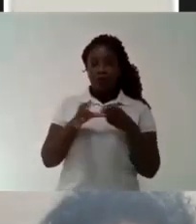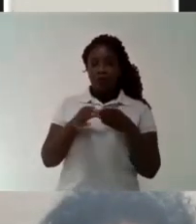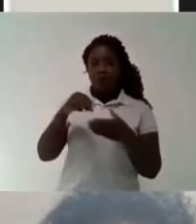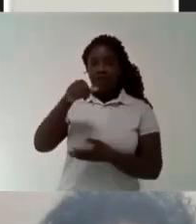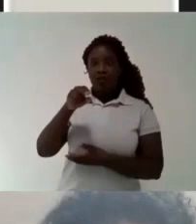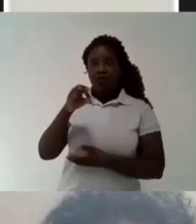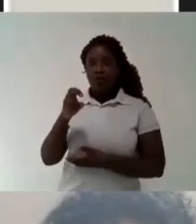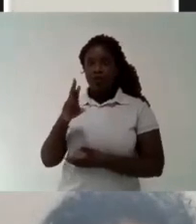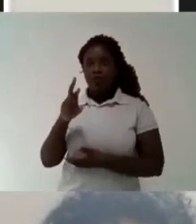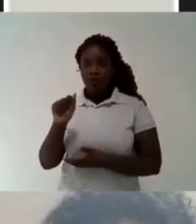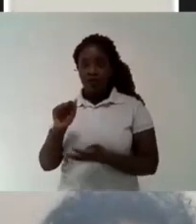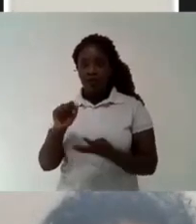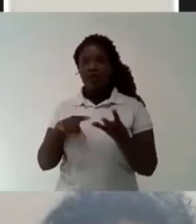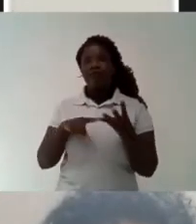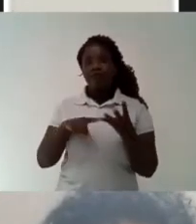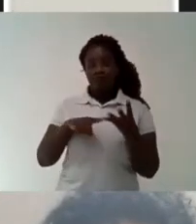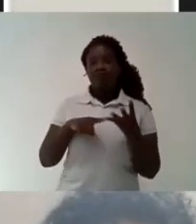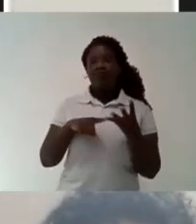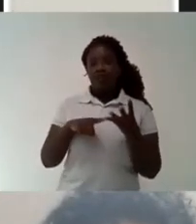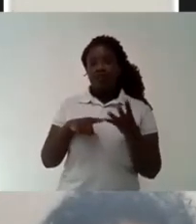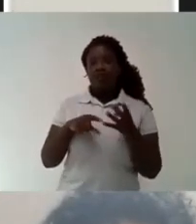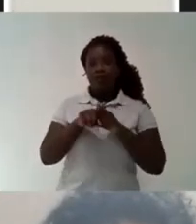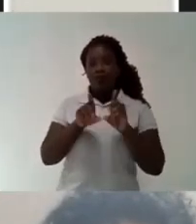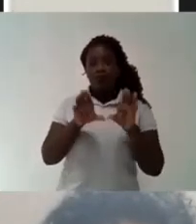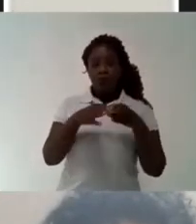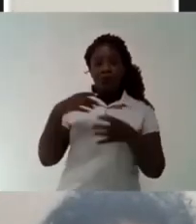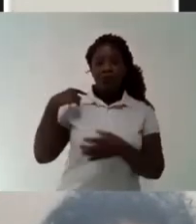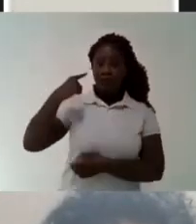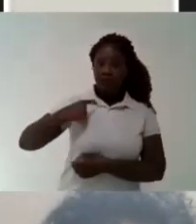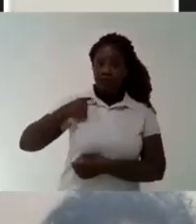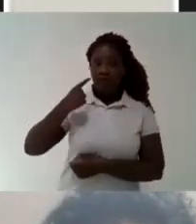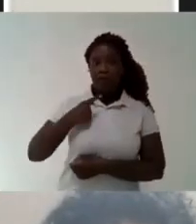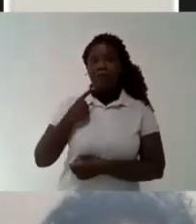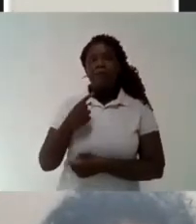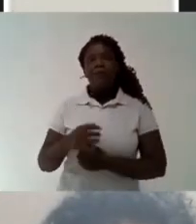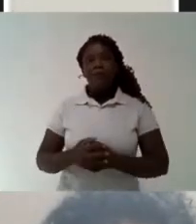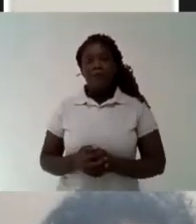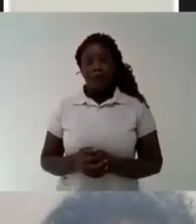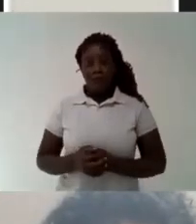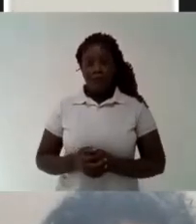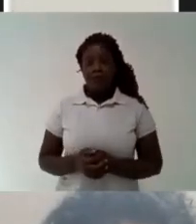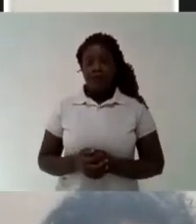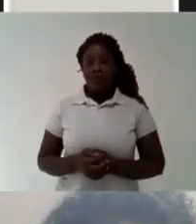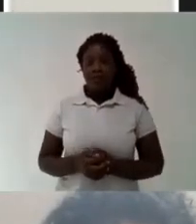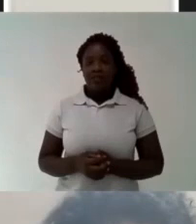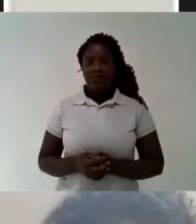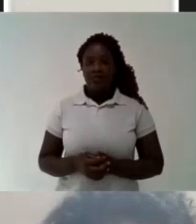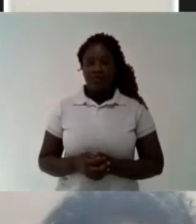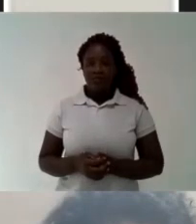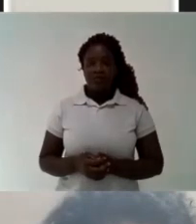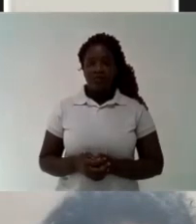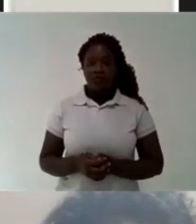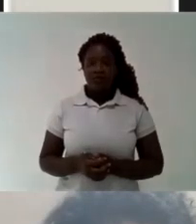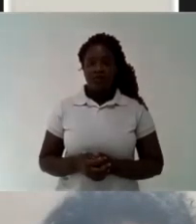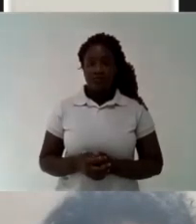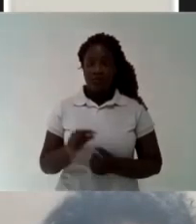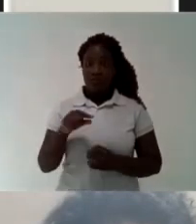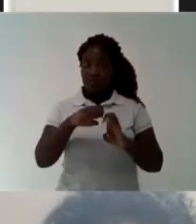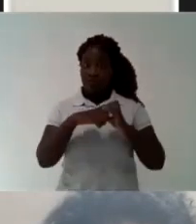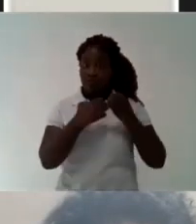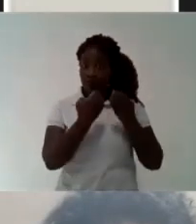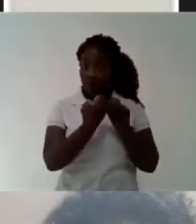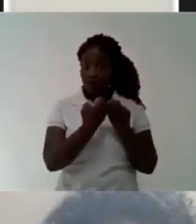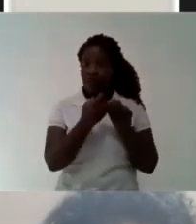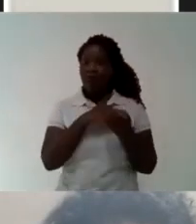related to combating the pandemic in the country The budget